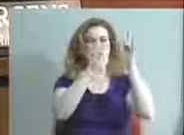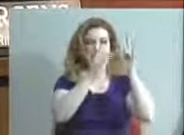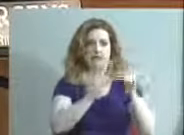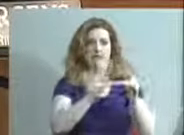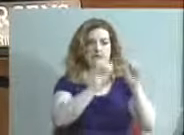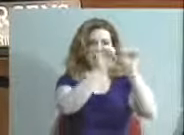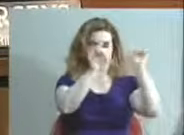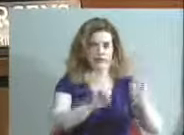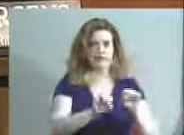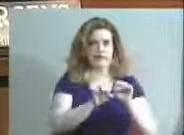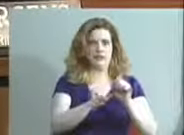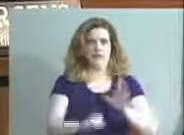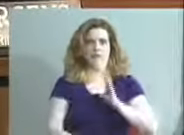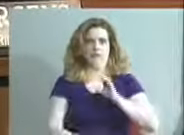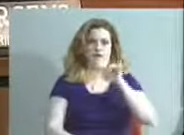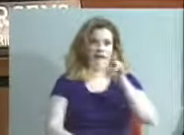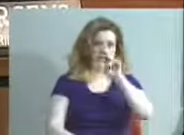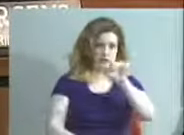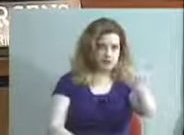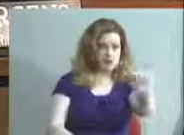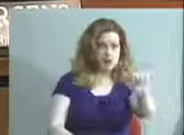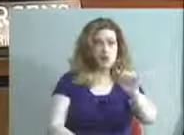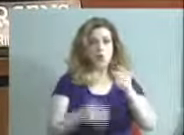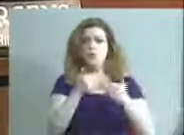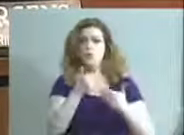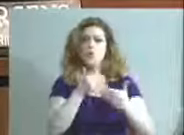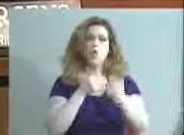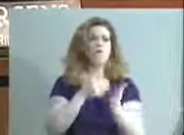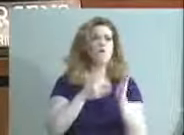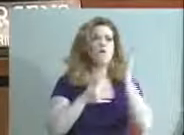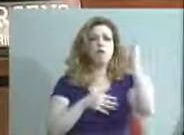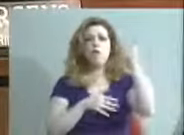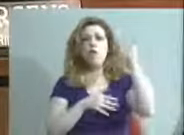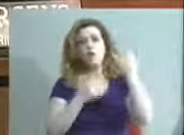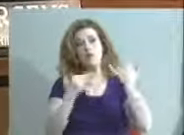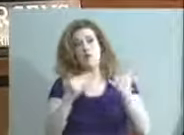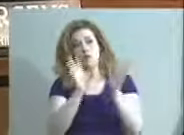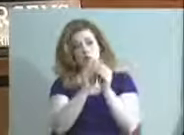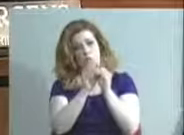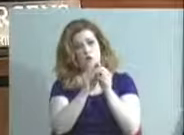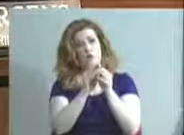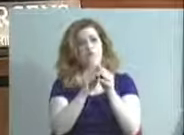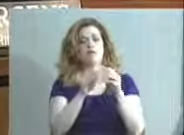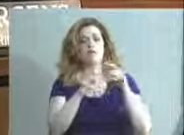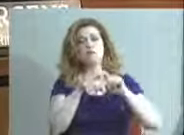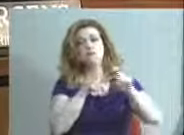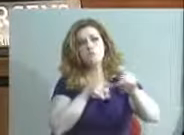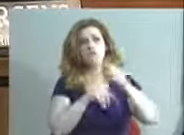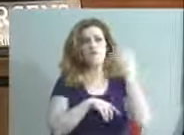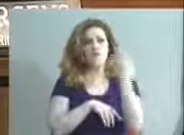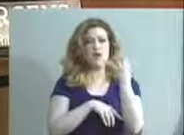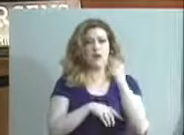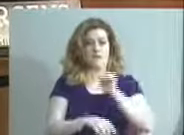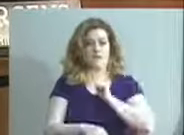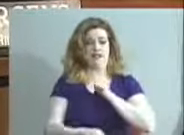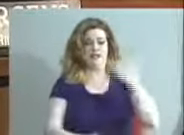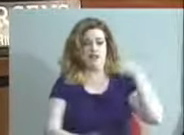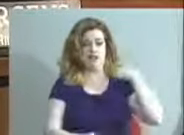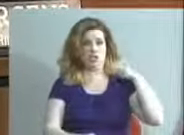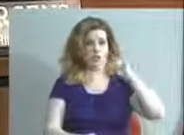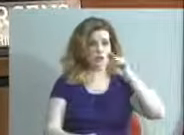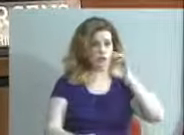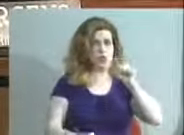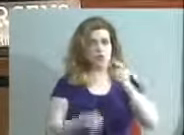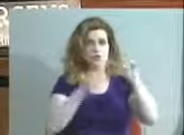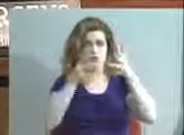integrity. Going forward, per a conference call on Friday, with myself and Chair Jones and our